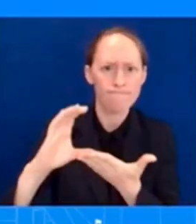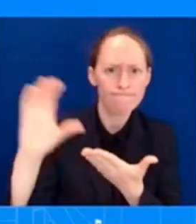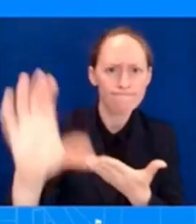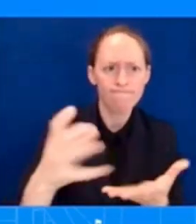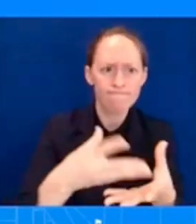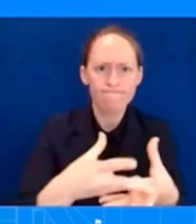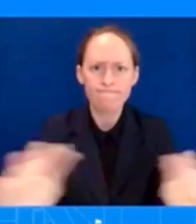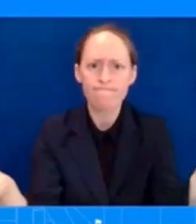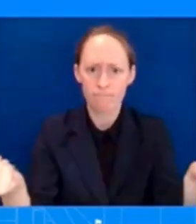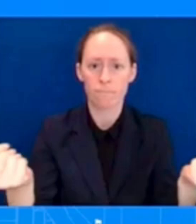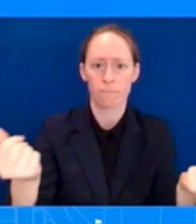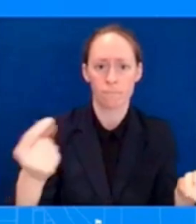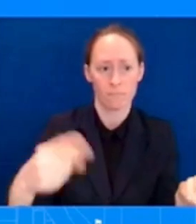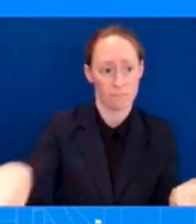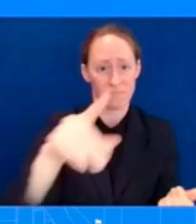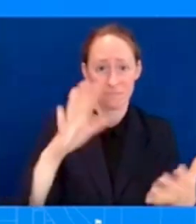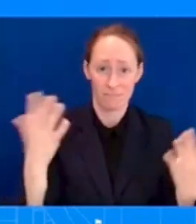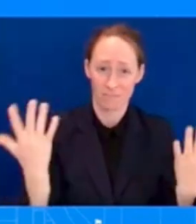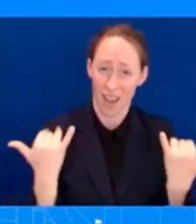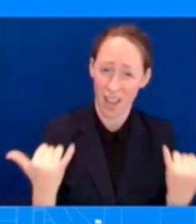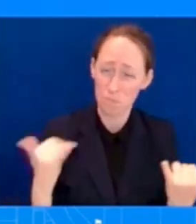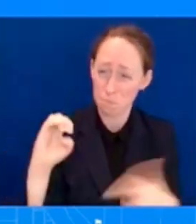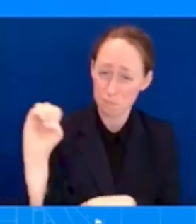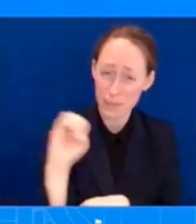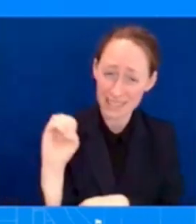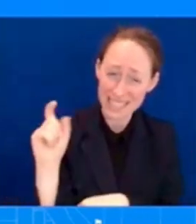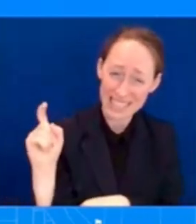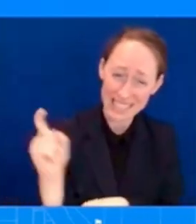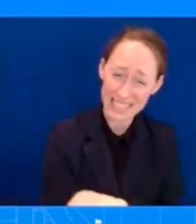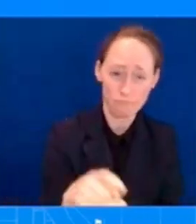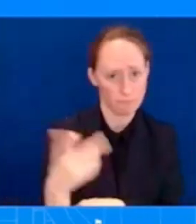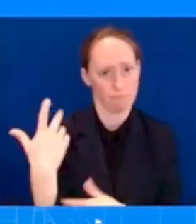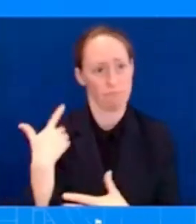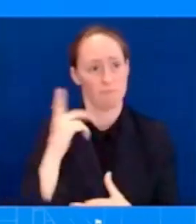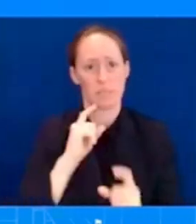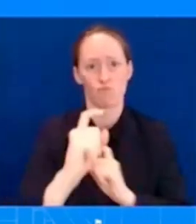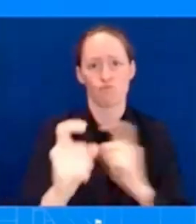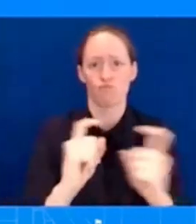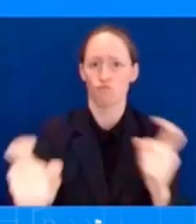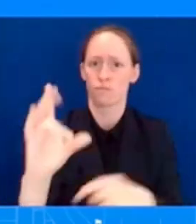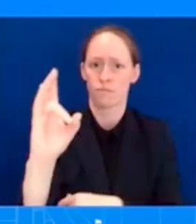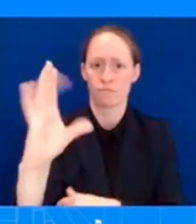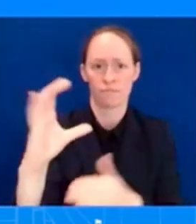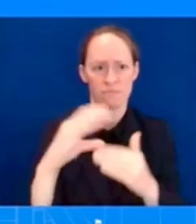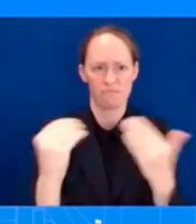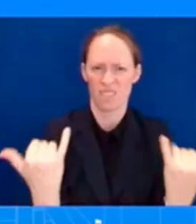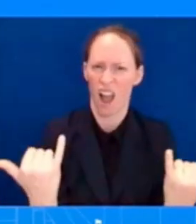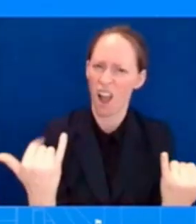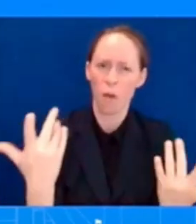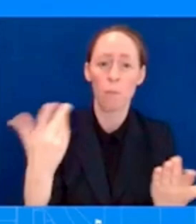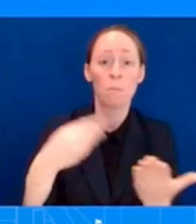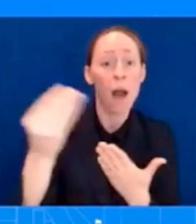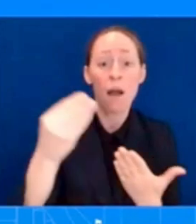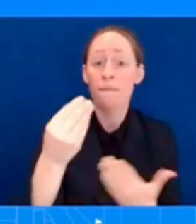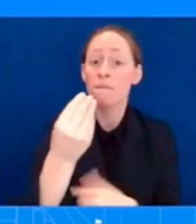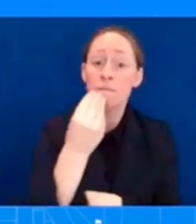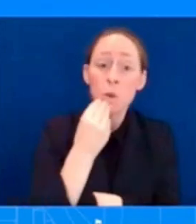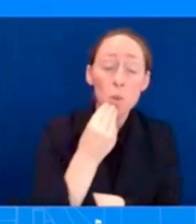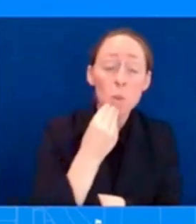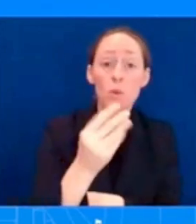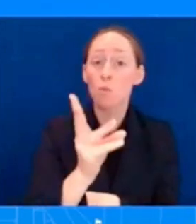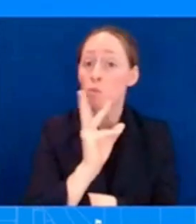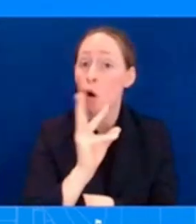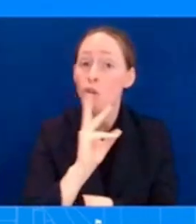initially to provide food water first aid medical supplies other just critical needs that they need right now